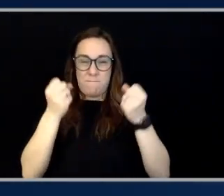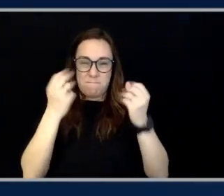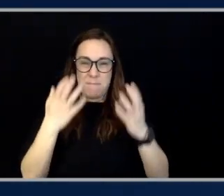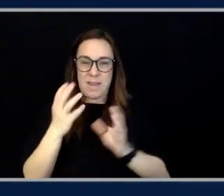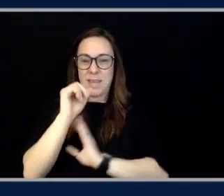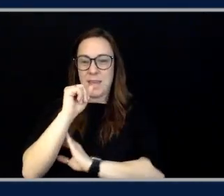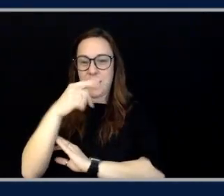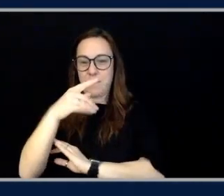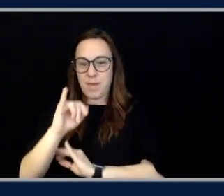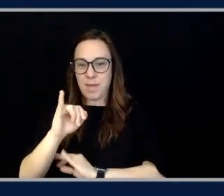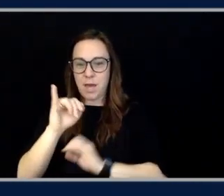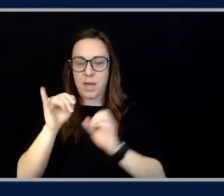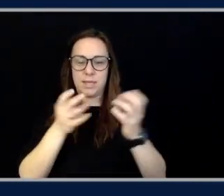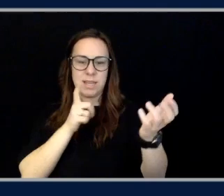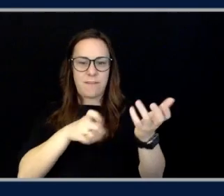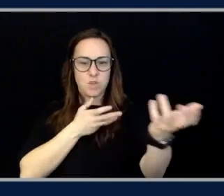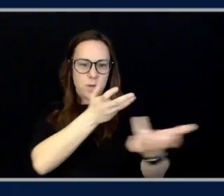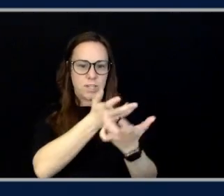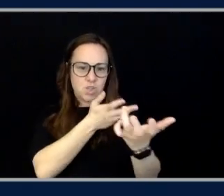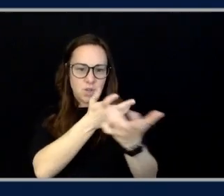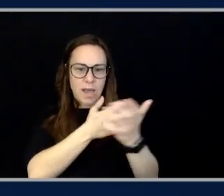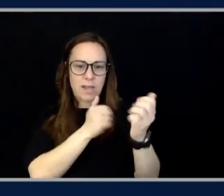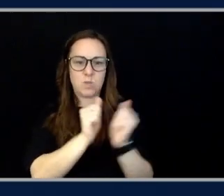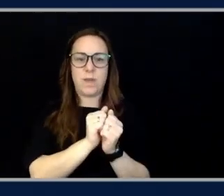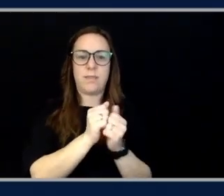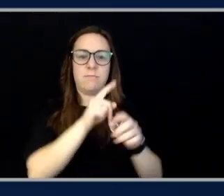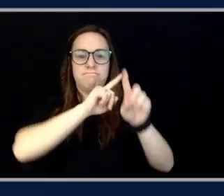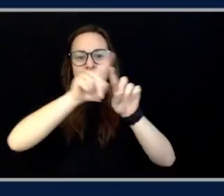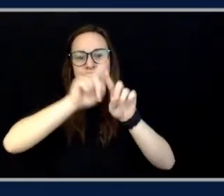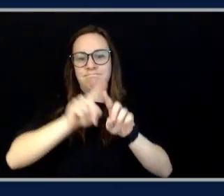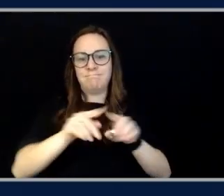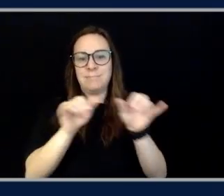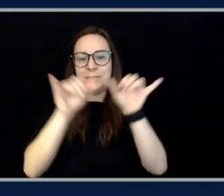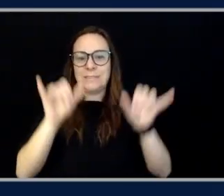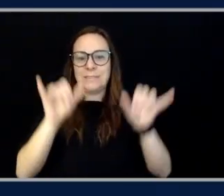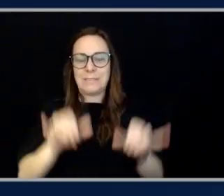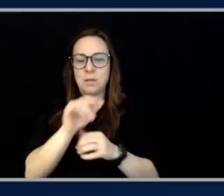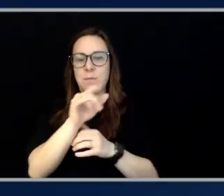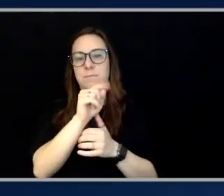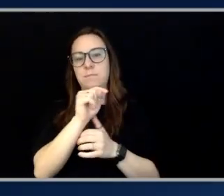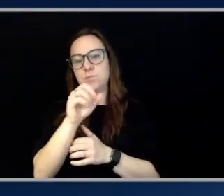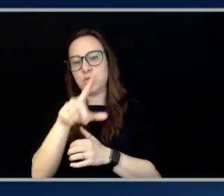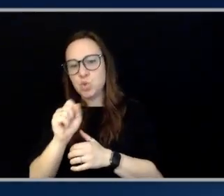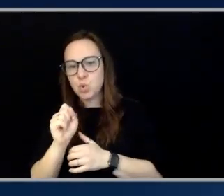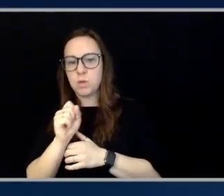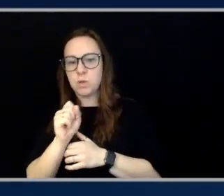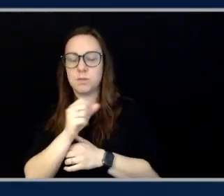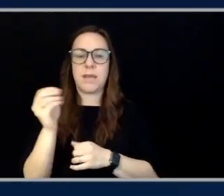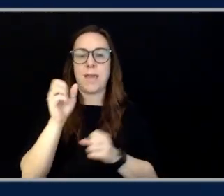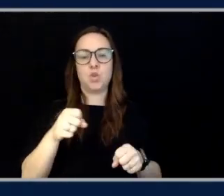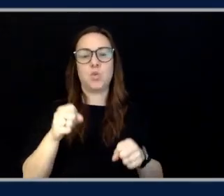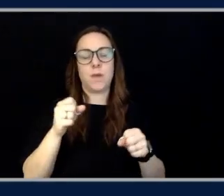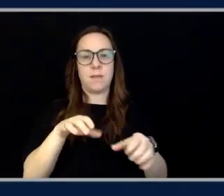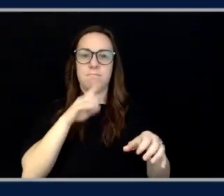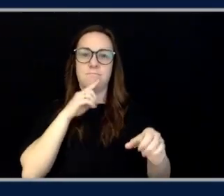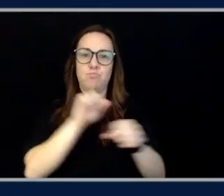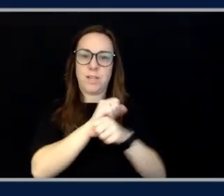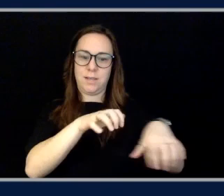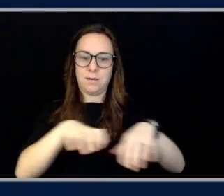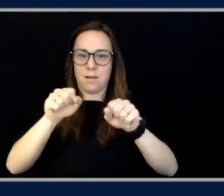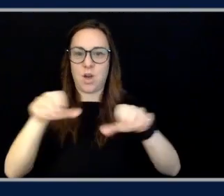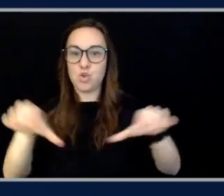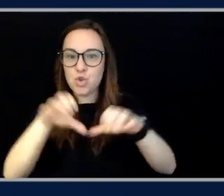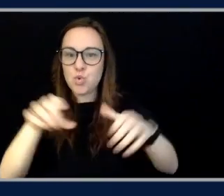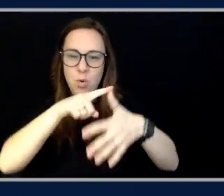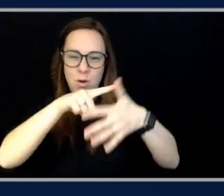proprietary systems and tools to take various actions and, you know, deliver value to their end customer. So it's really exciting what you can build